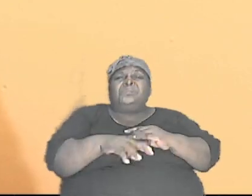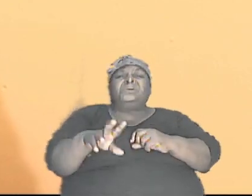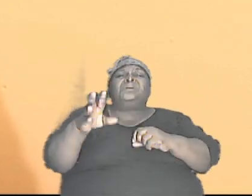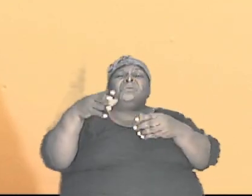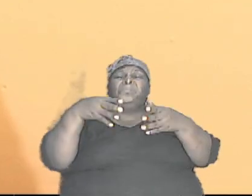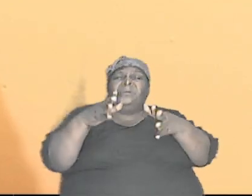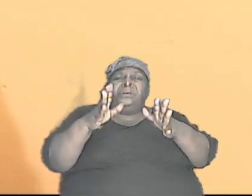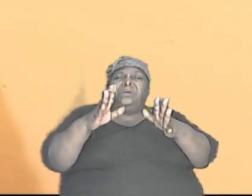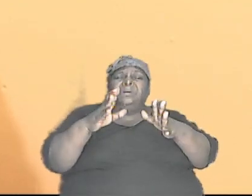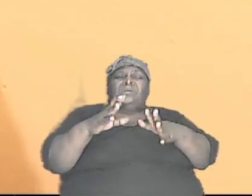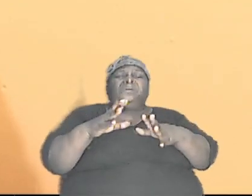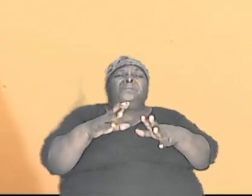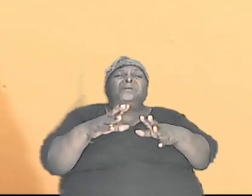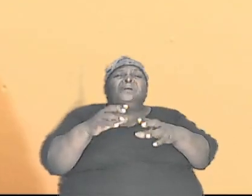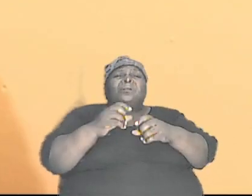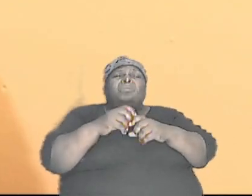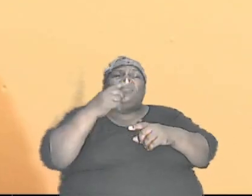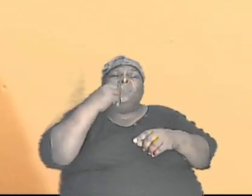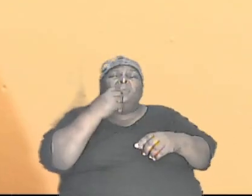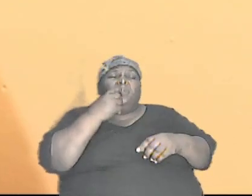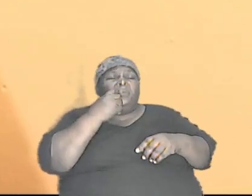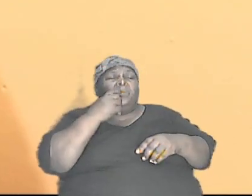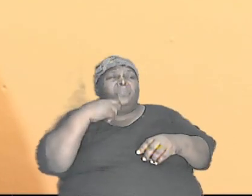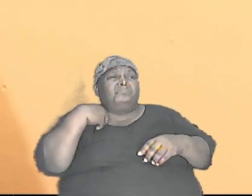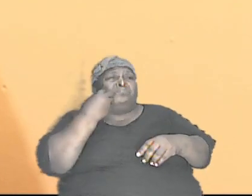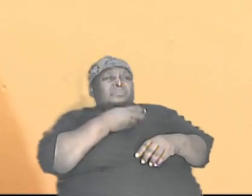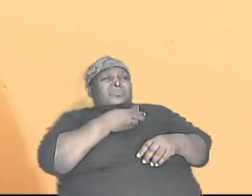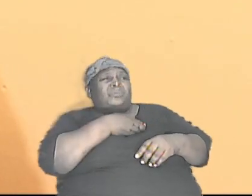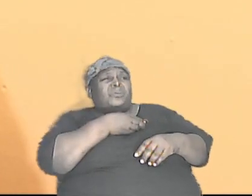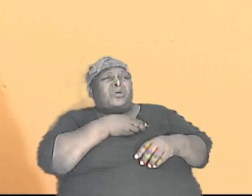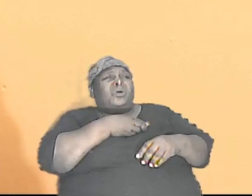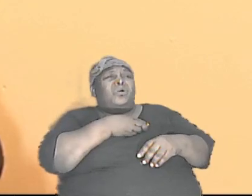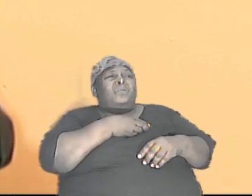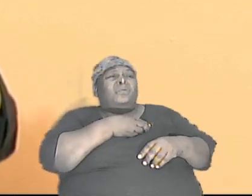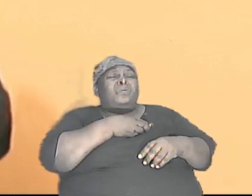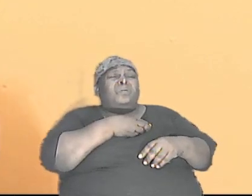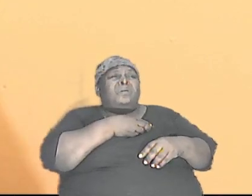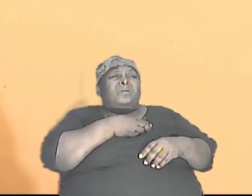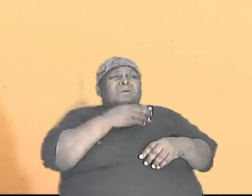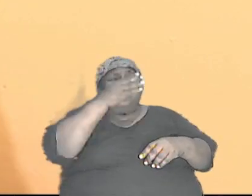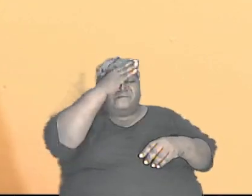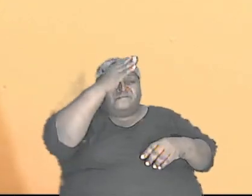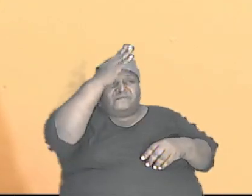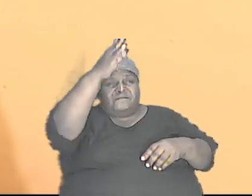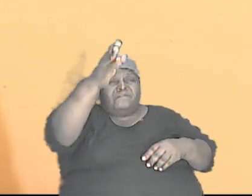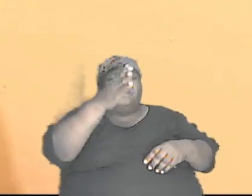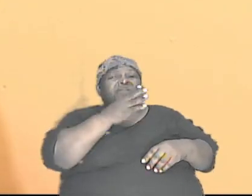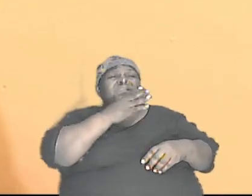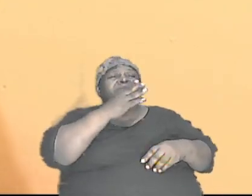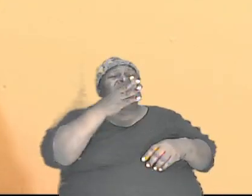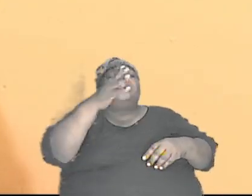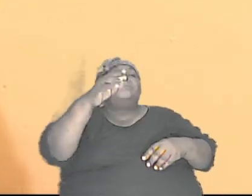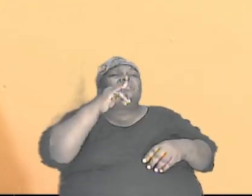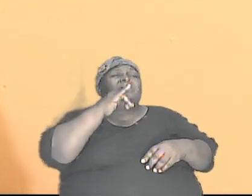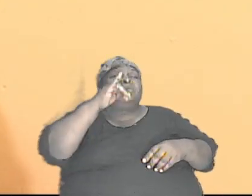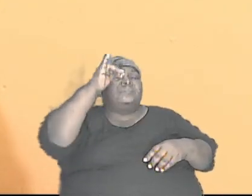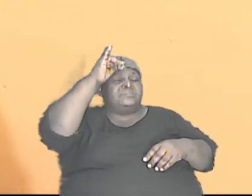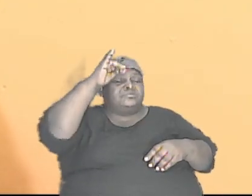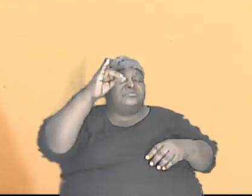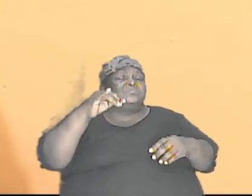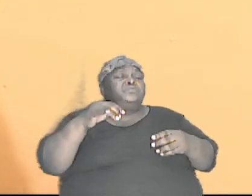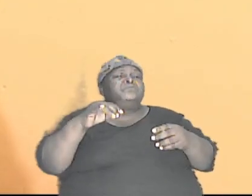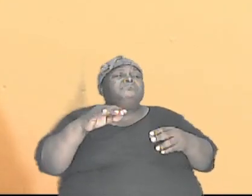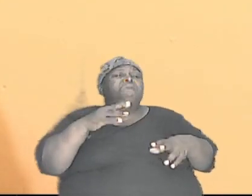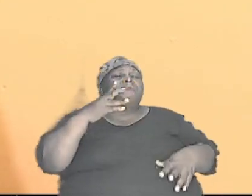in terms of who our foreparents were and I want us to use the scripture and rivet